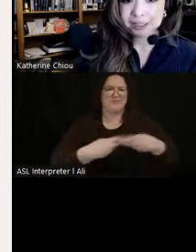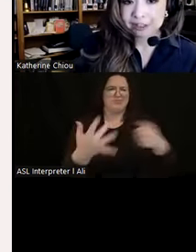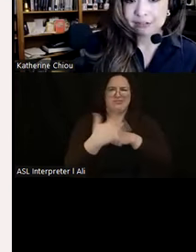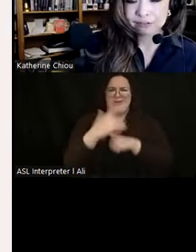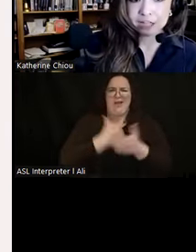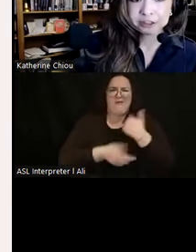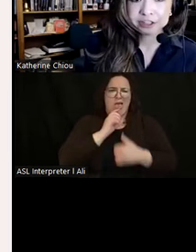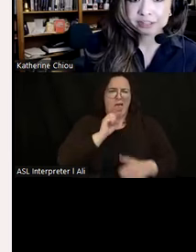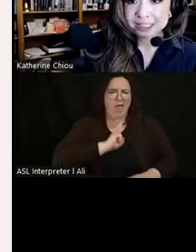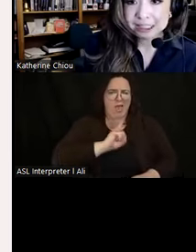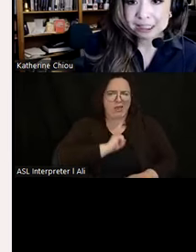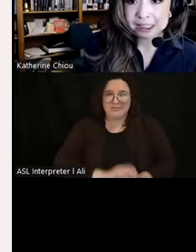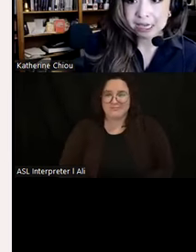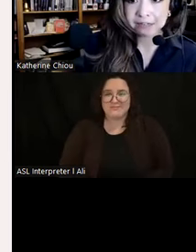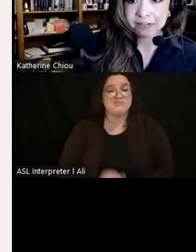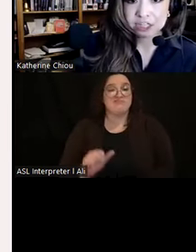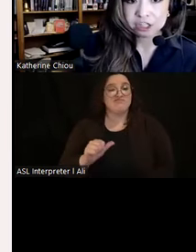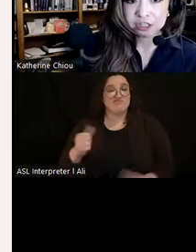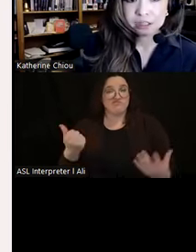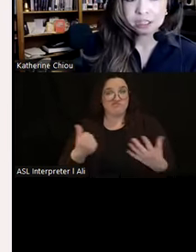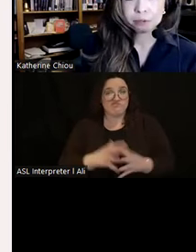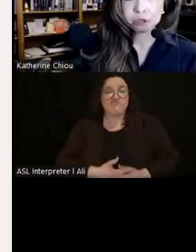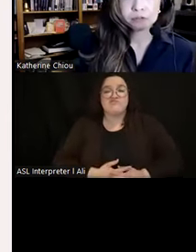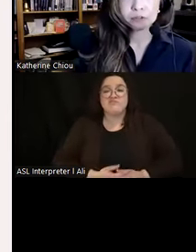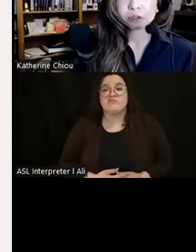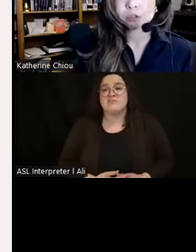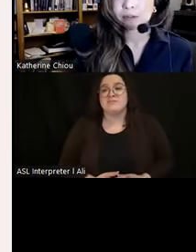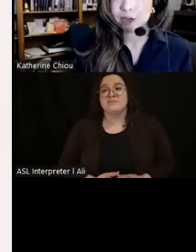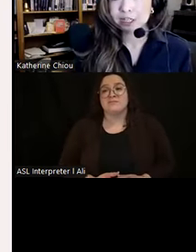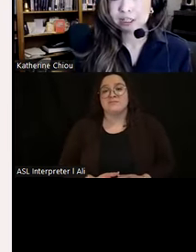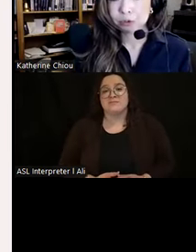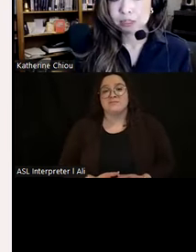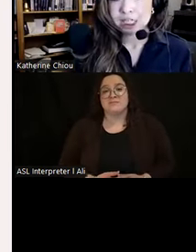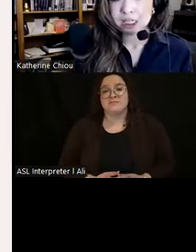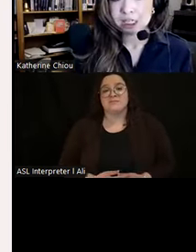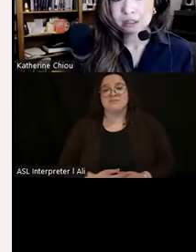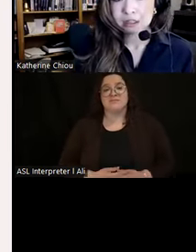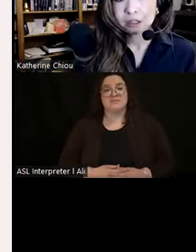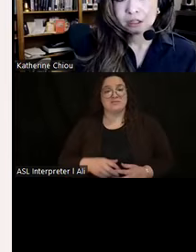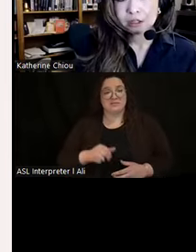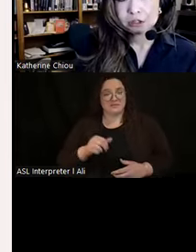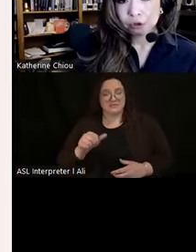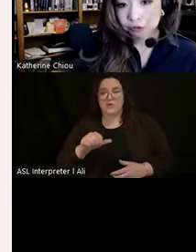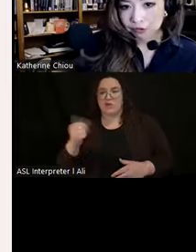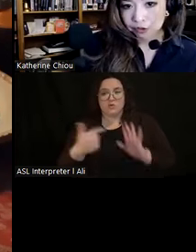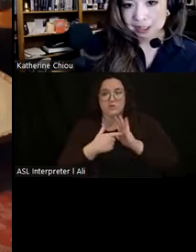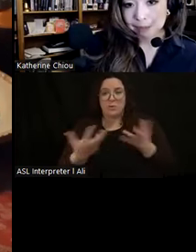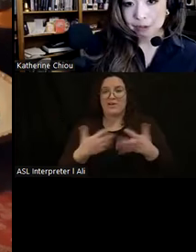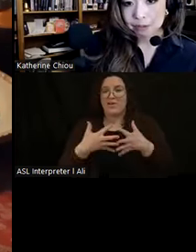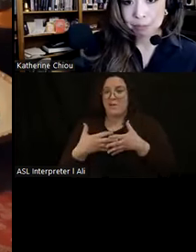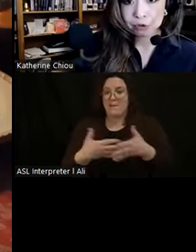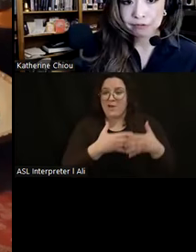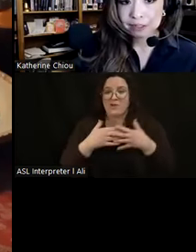compelling narrative of culinary resilience and innovation emerges from the roots of American cuisine. Soul food, for